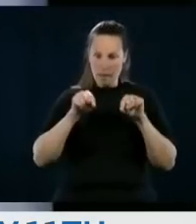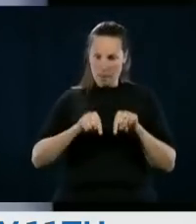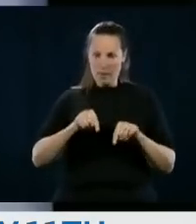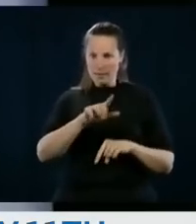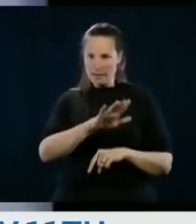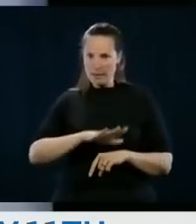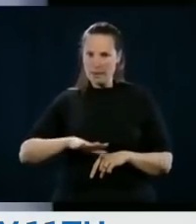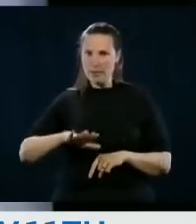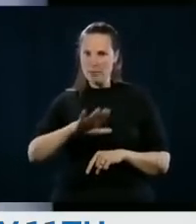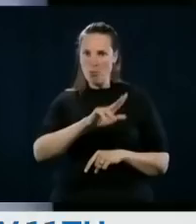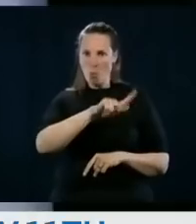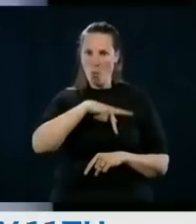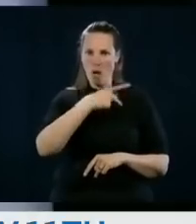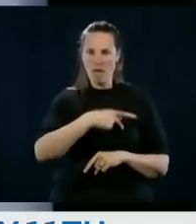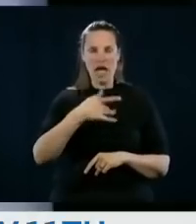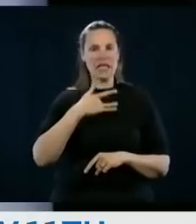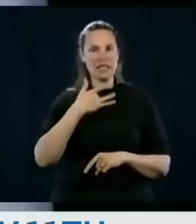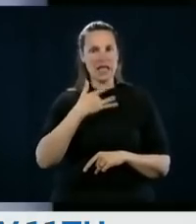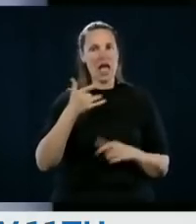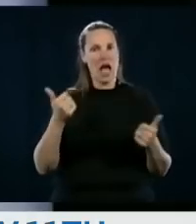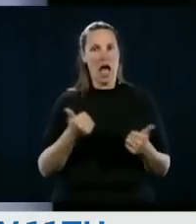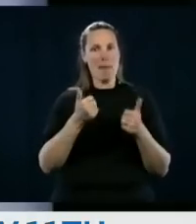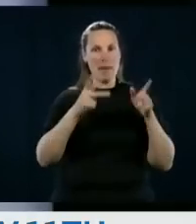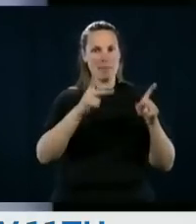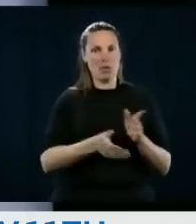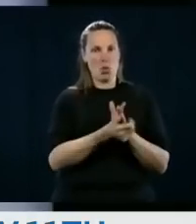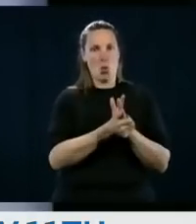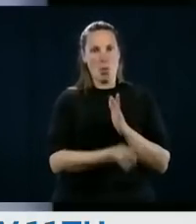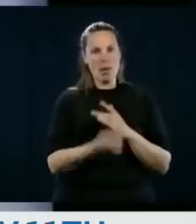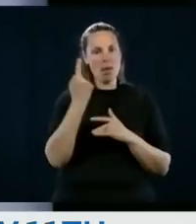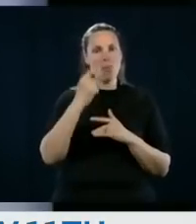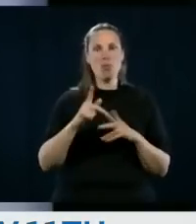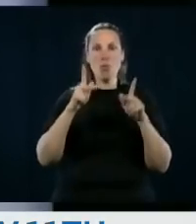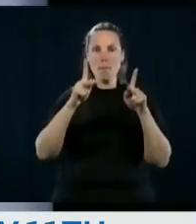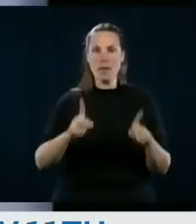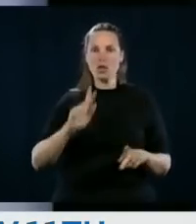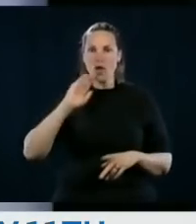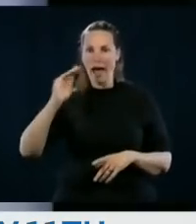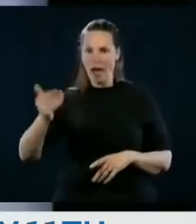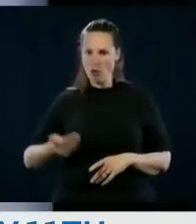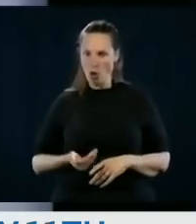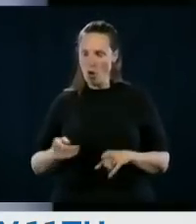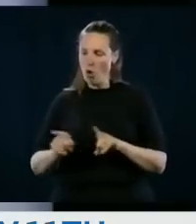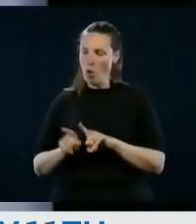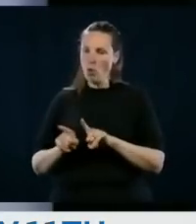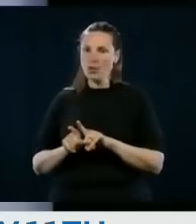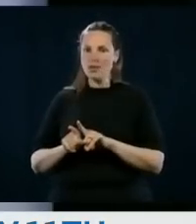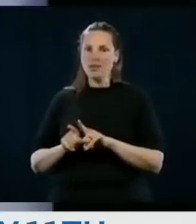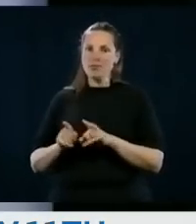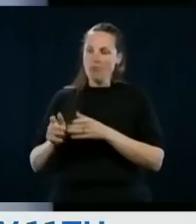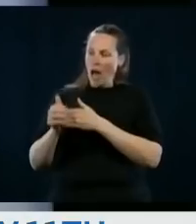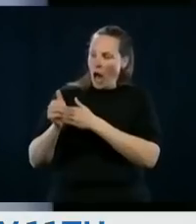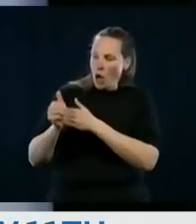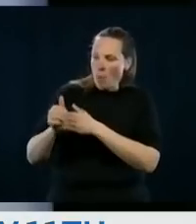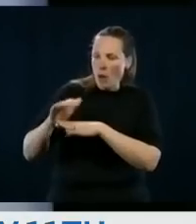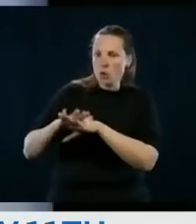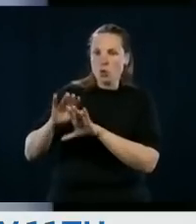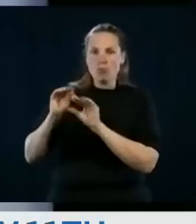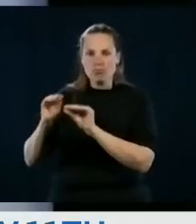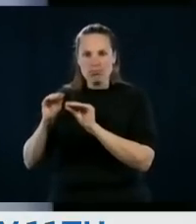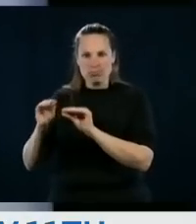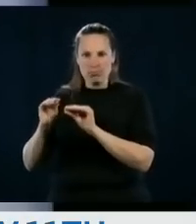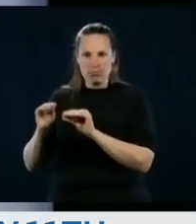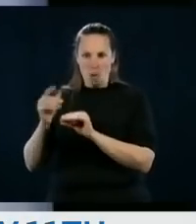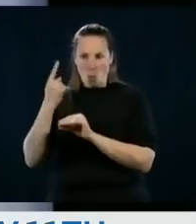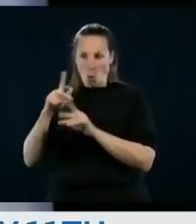to rise up to the challenge. And in our change in Quebec, we have all the skills necessary to be able to welcome those students and to be able